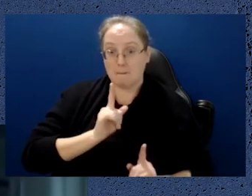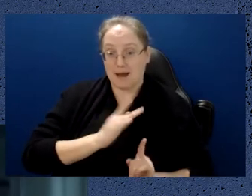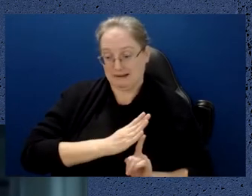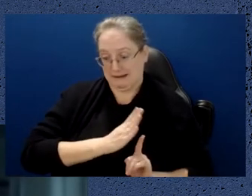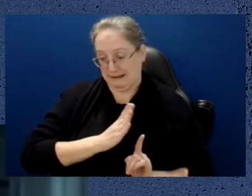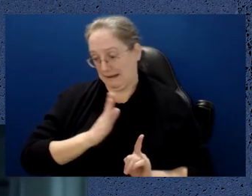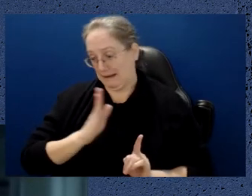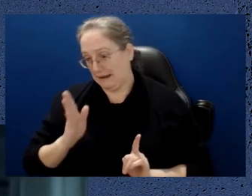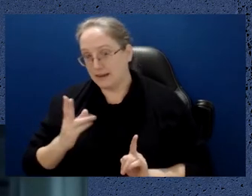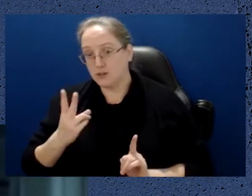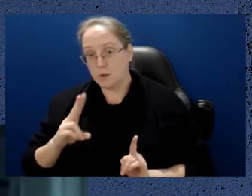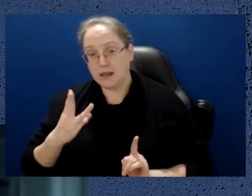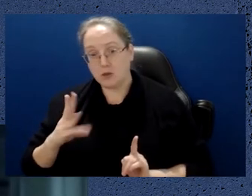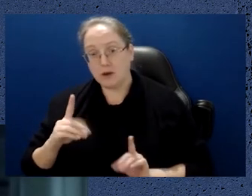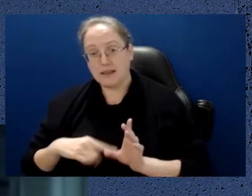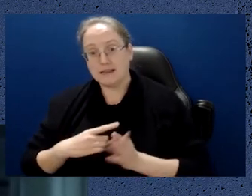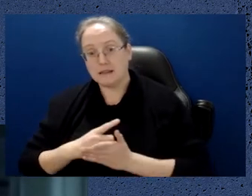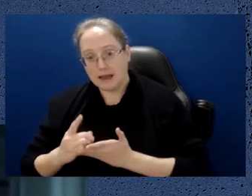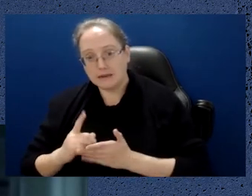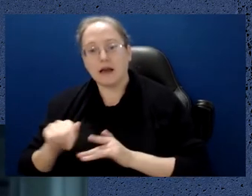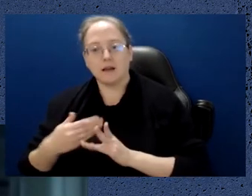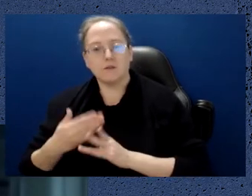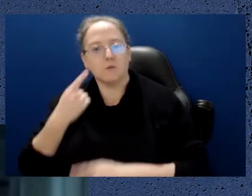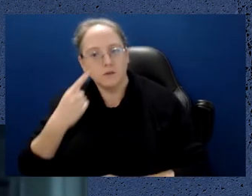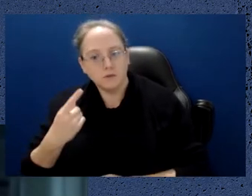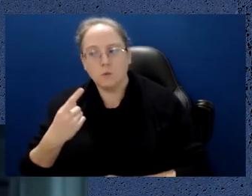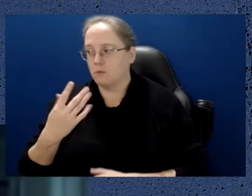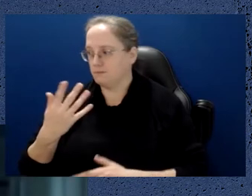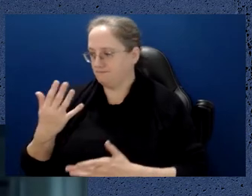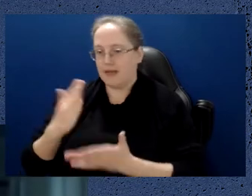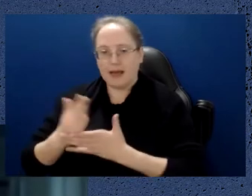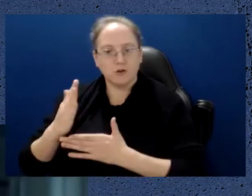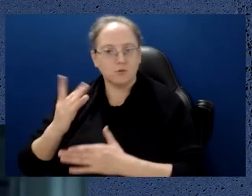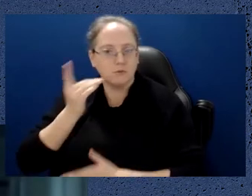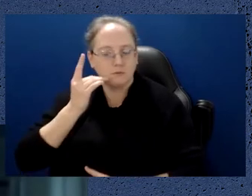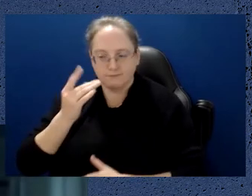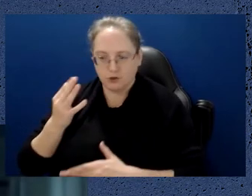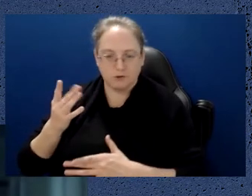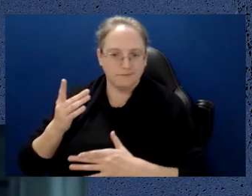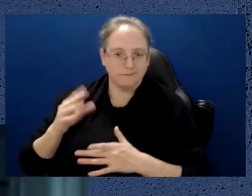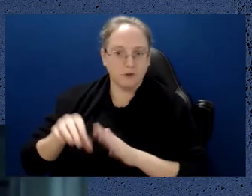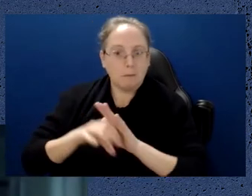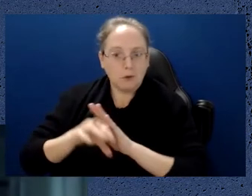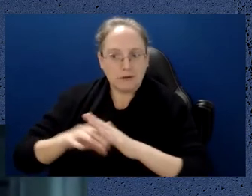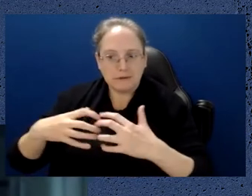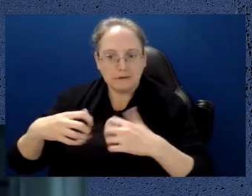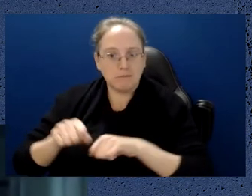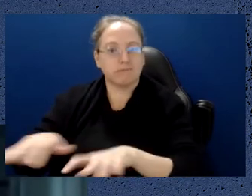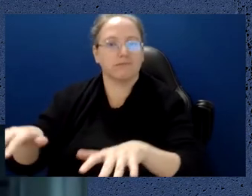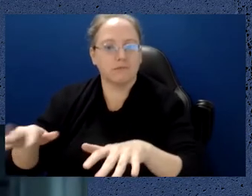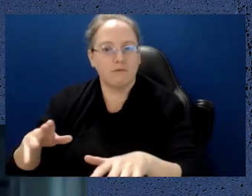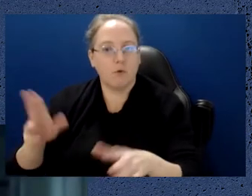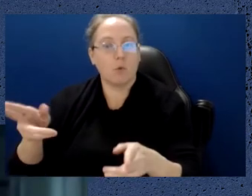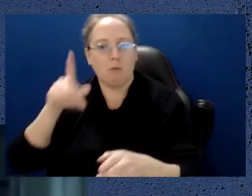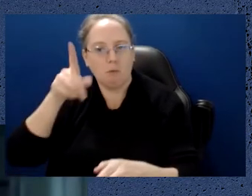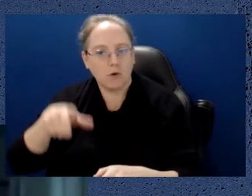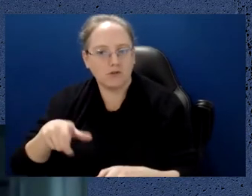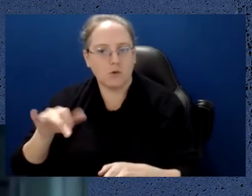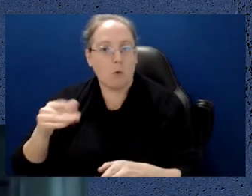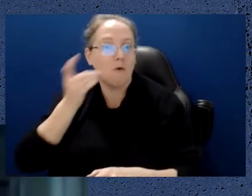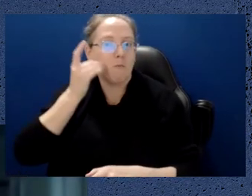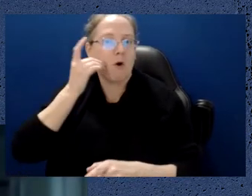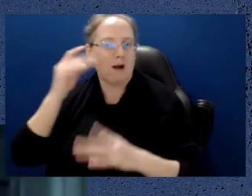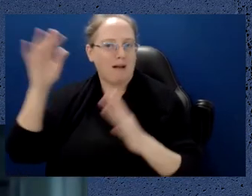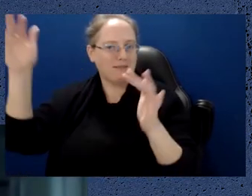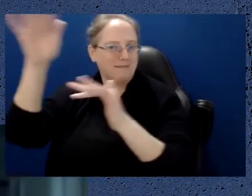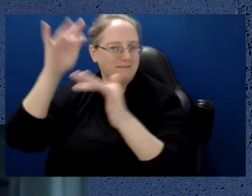computers, mobile phones, all the things that we take for granted today. So it's going to take time to reach a point